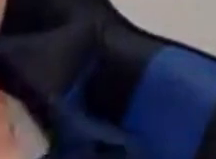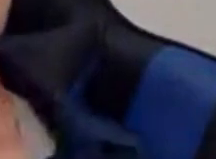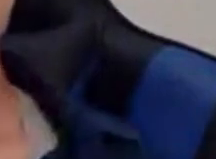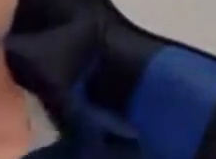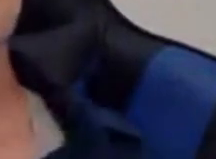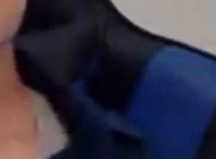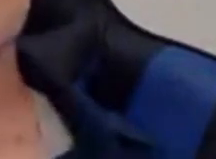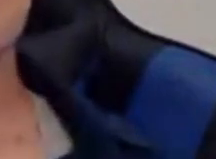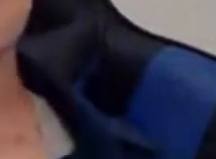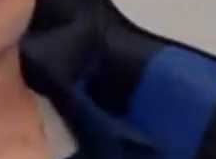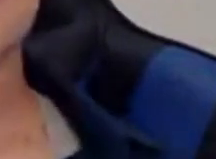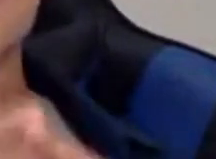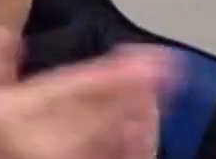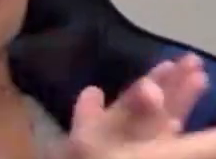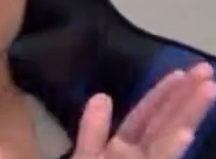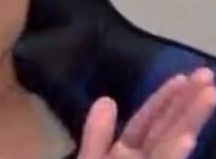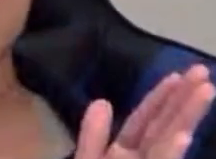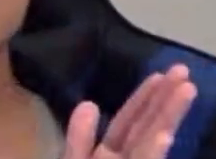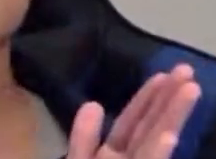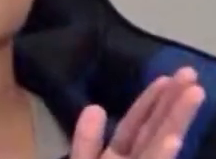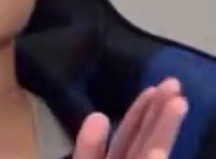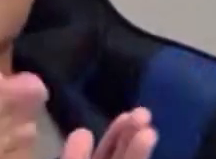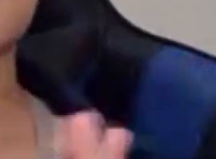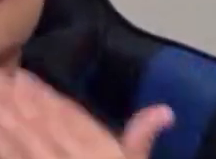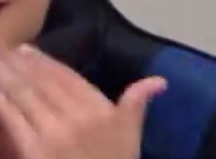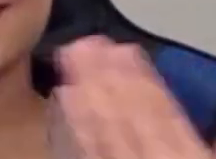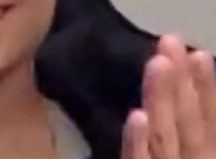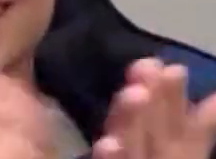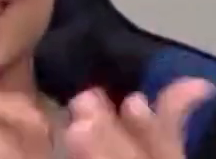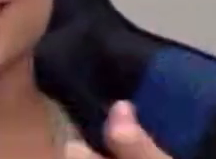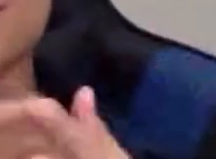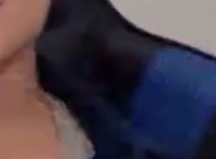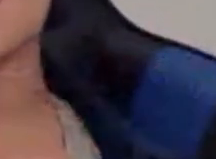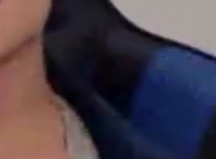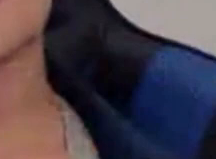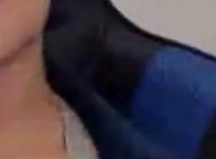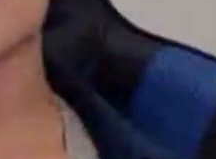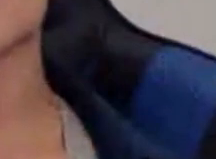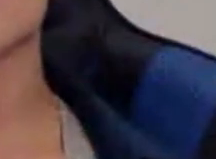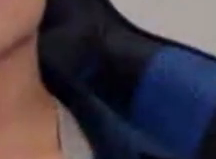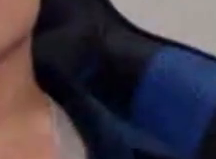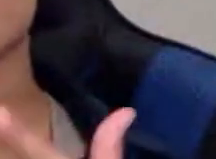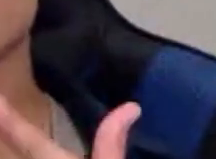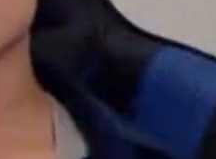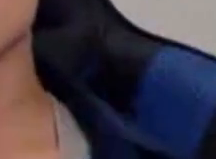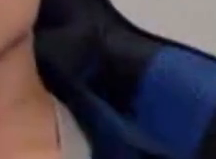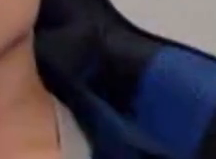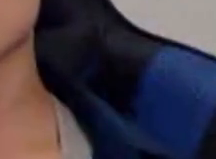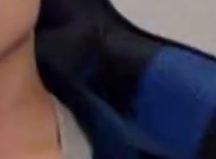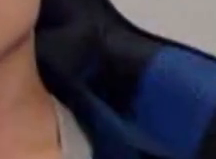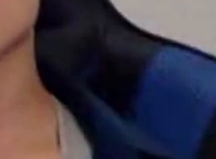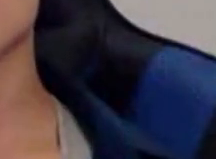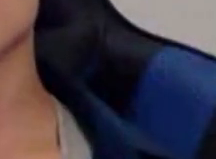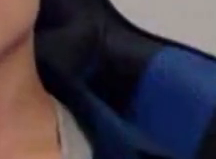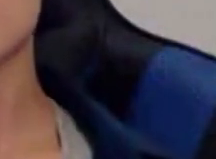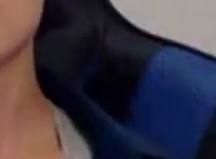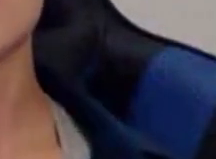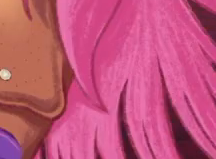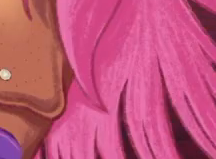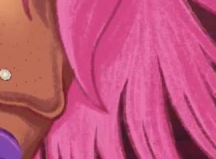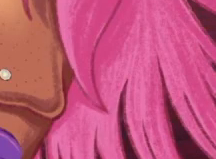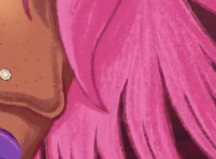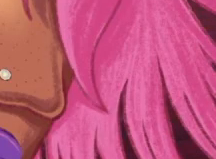you again to Traction and Utopia Washington. And we will see you hopefully in two weeks.